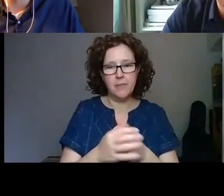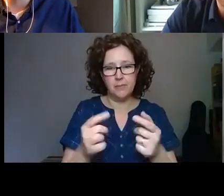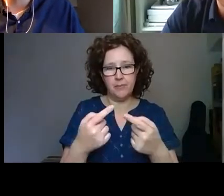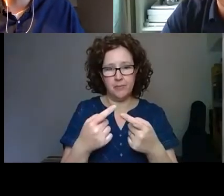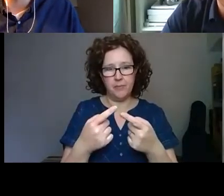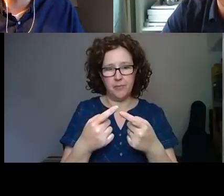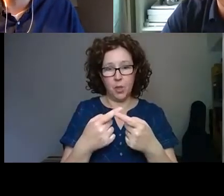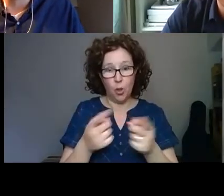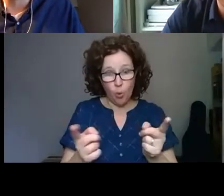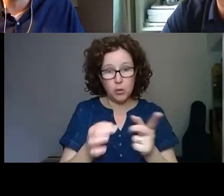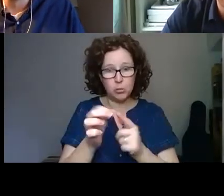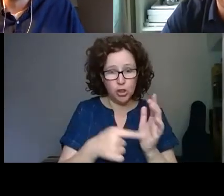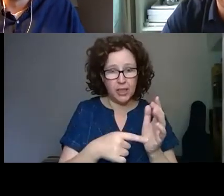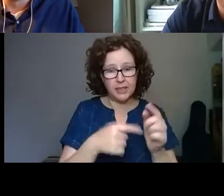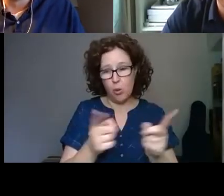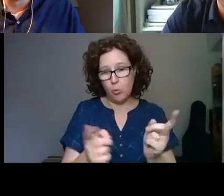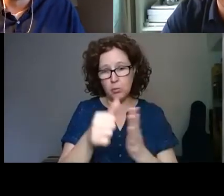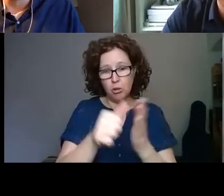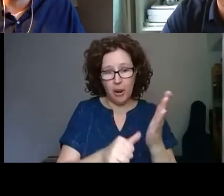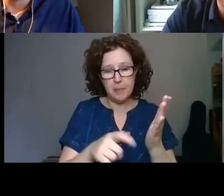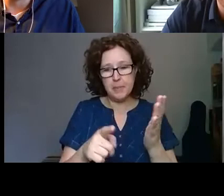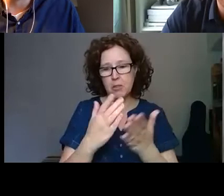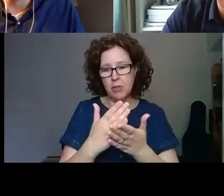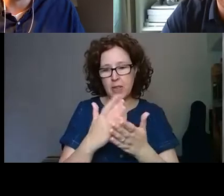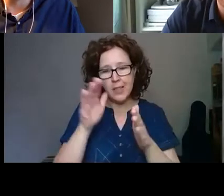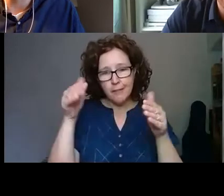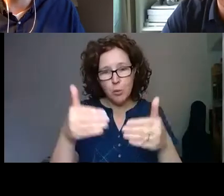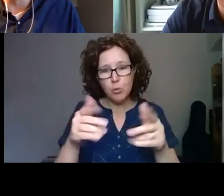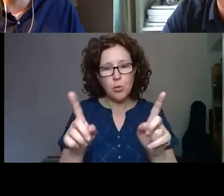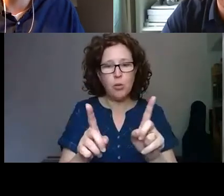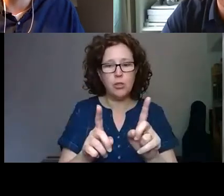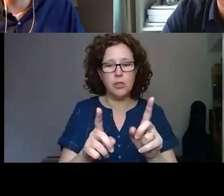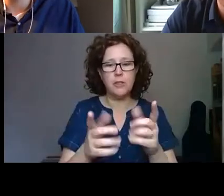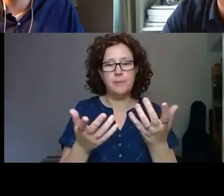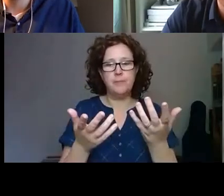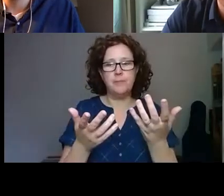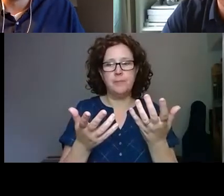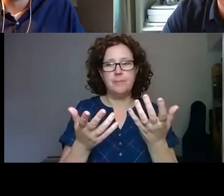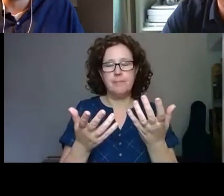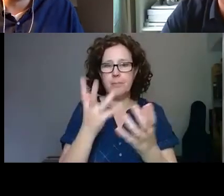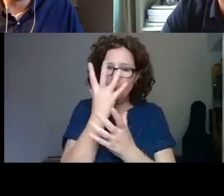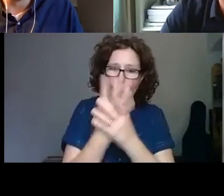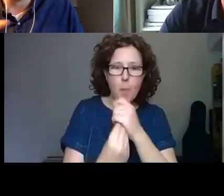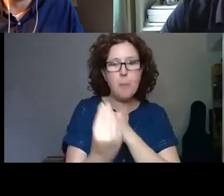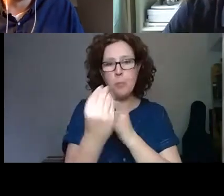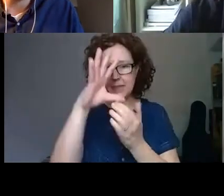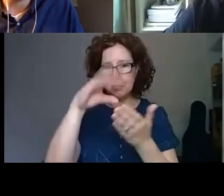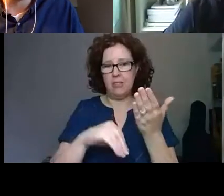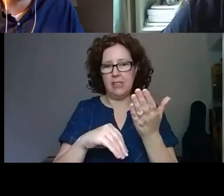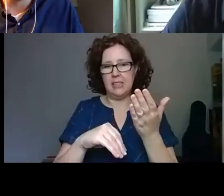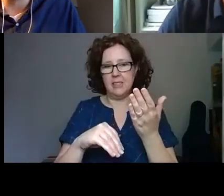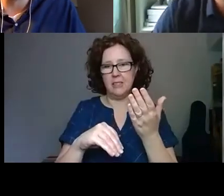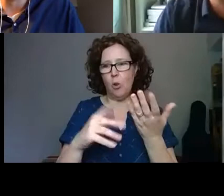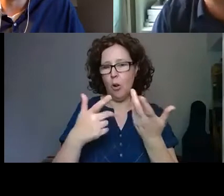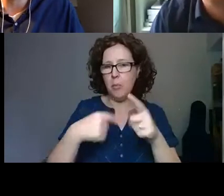focused, I suppose, on giving an immersive and a sustained experience, maybe rather than a one-off